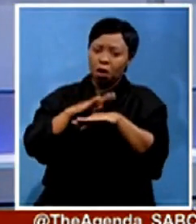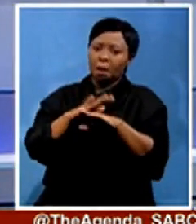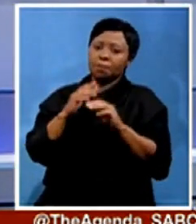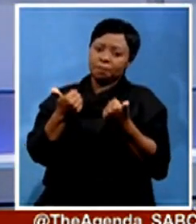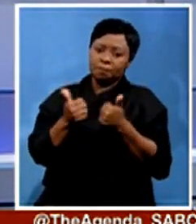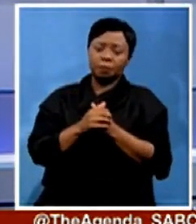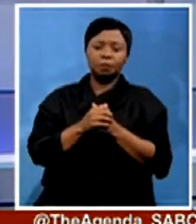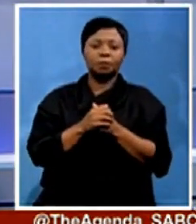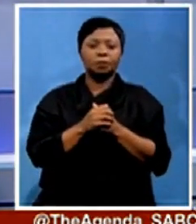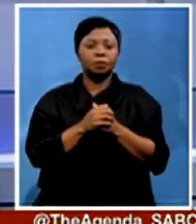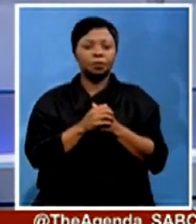All right, so there you go.